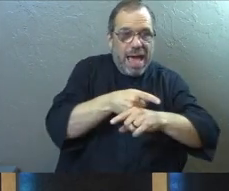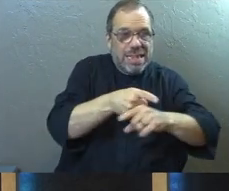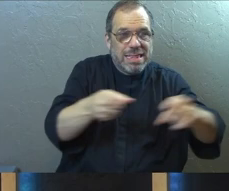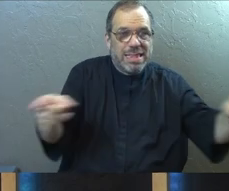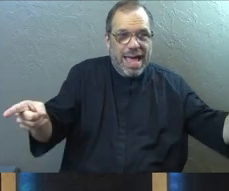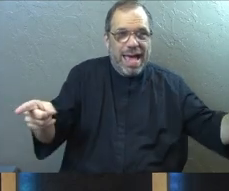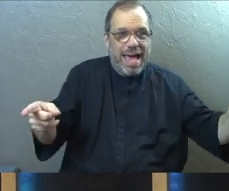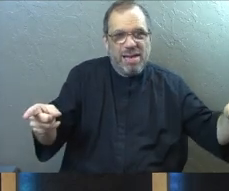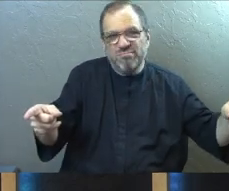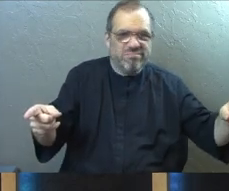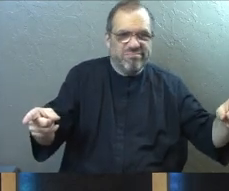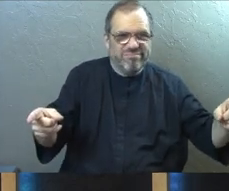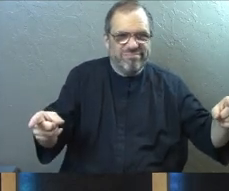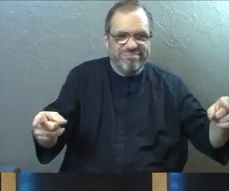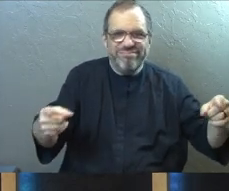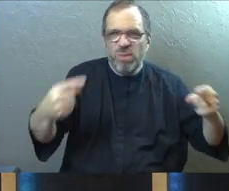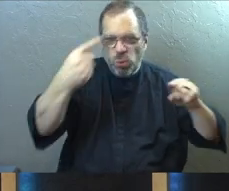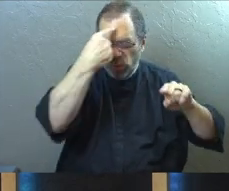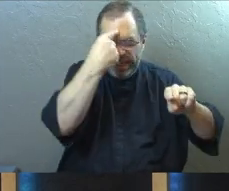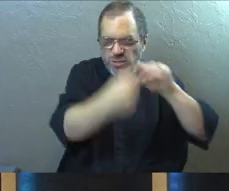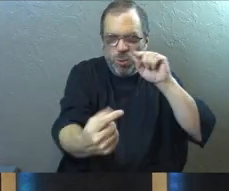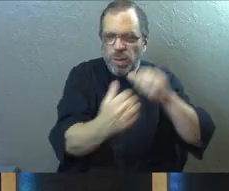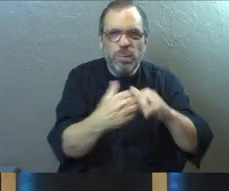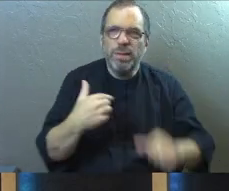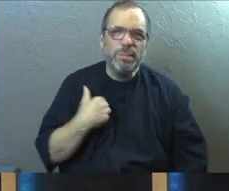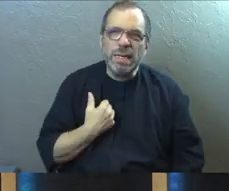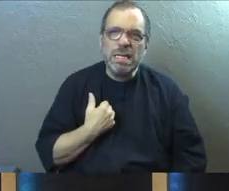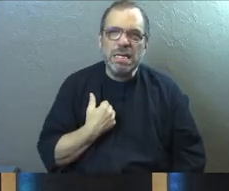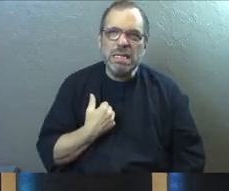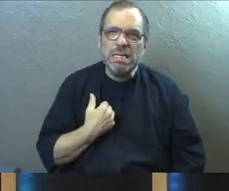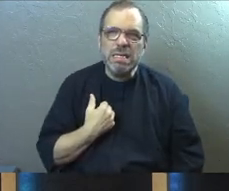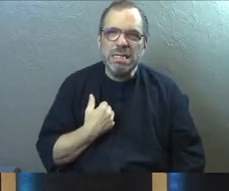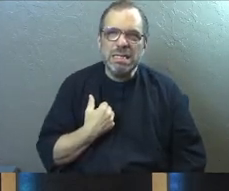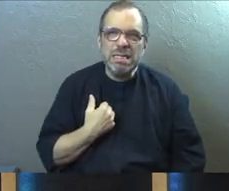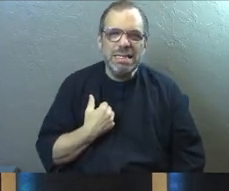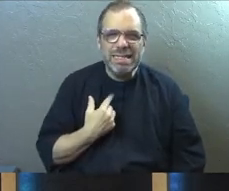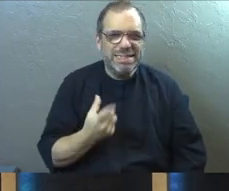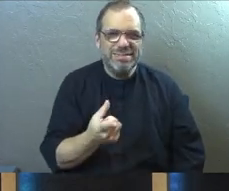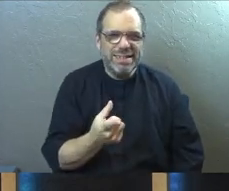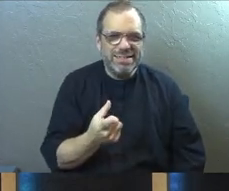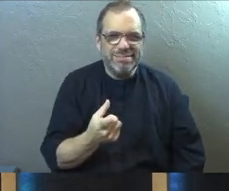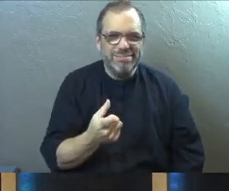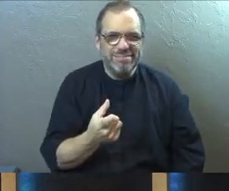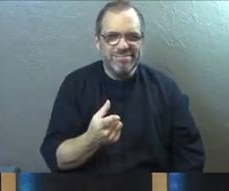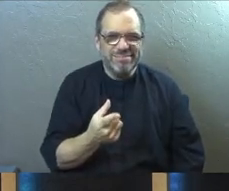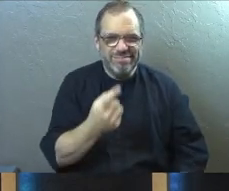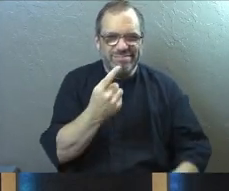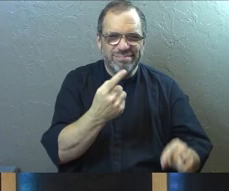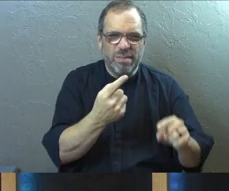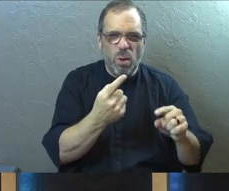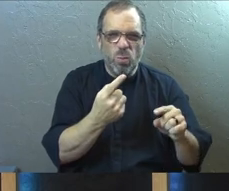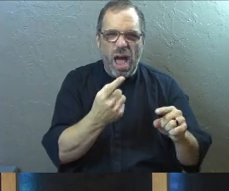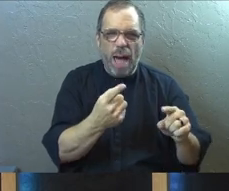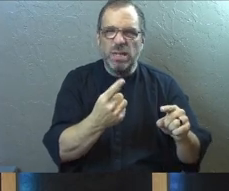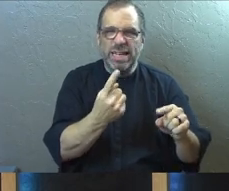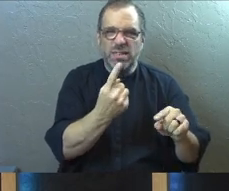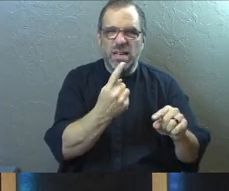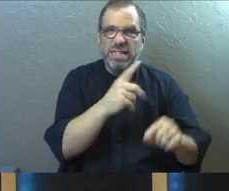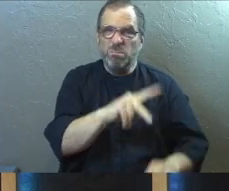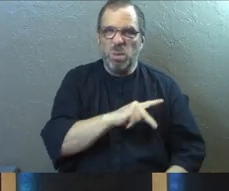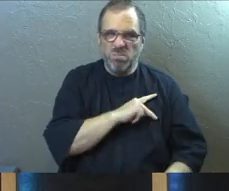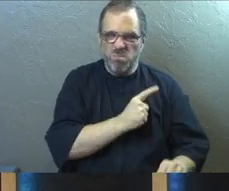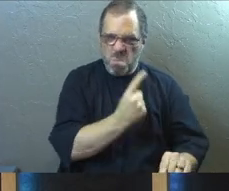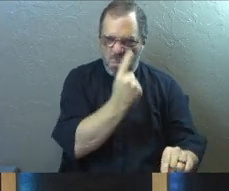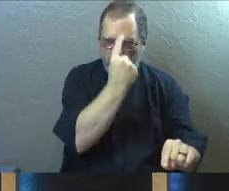know who aren't necessarily on the same team as me. They're not just not on the same team. We're very, at a personal